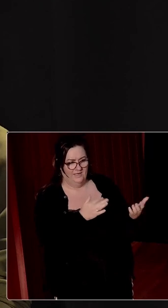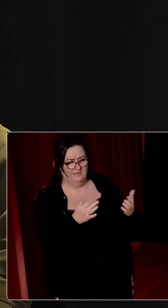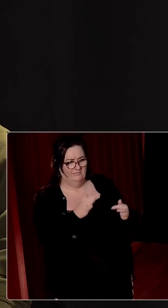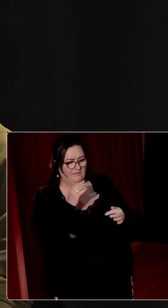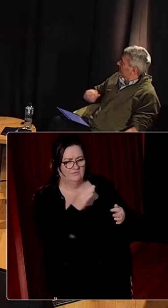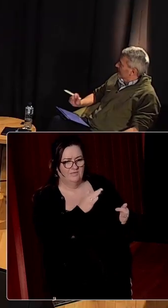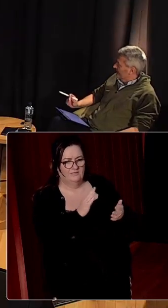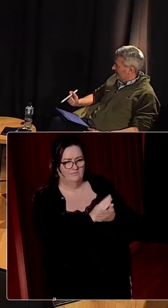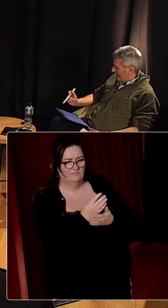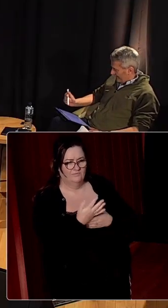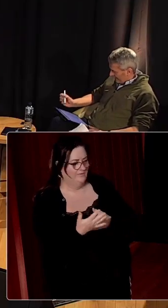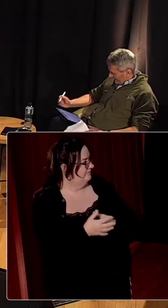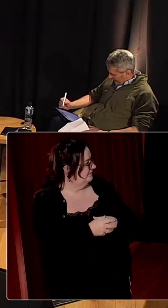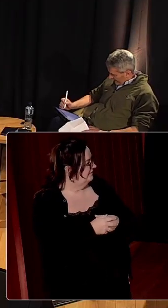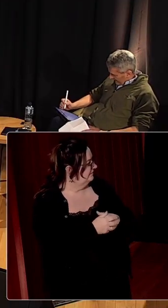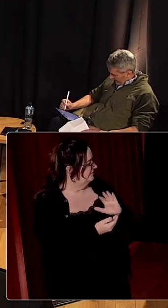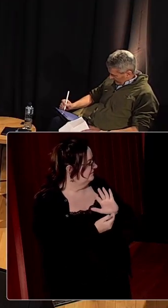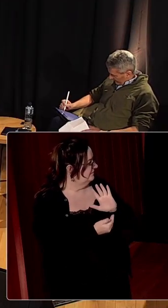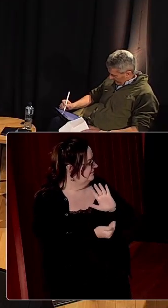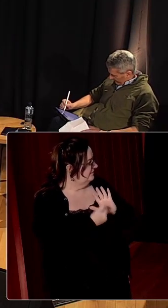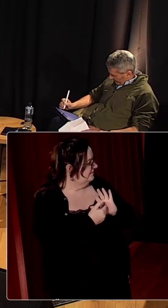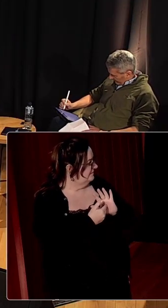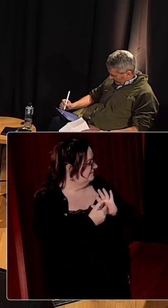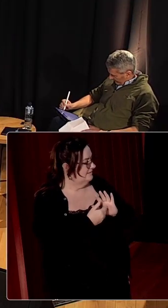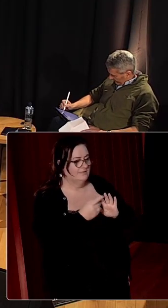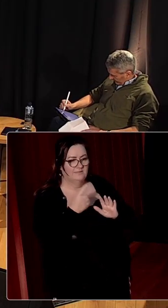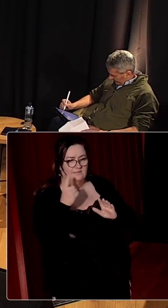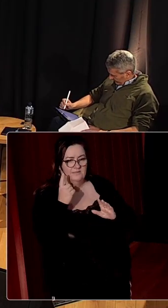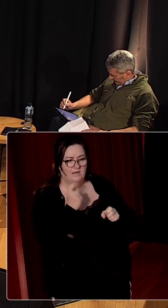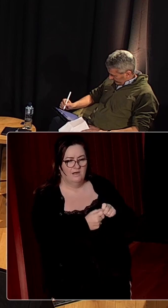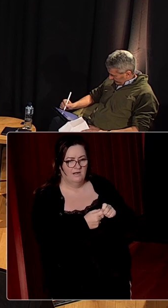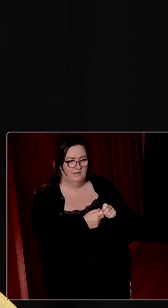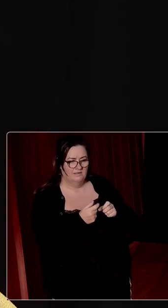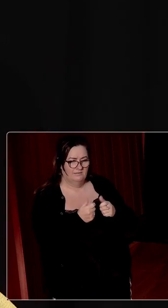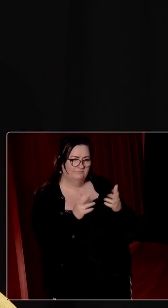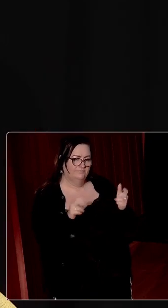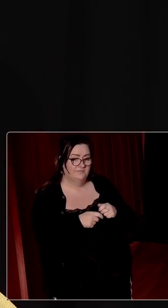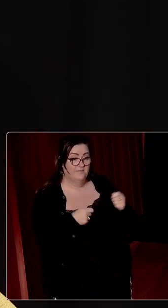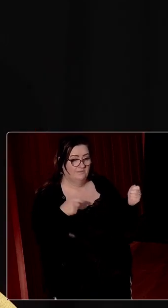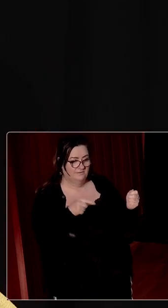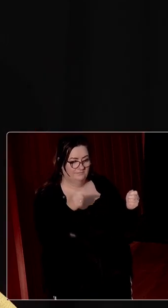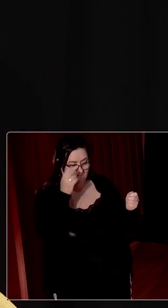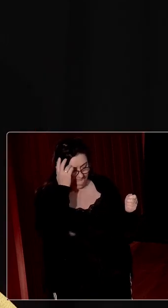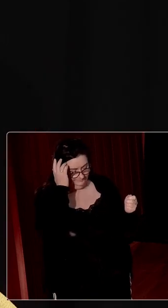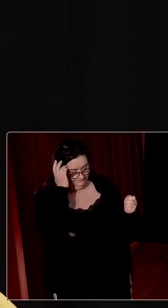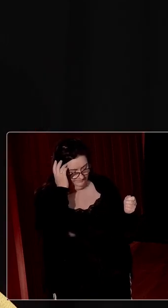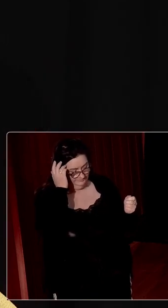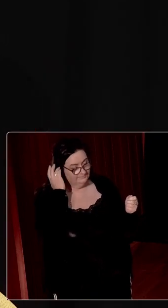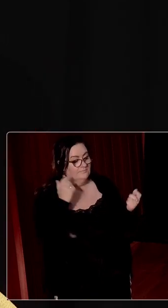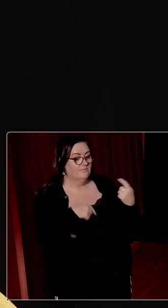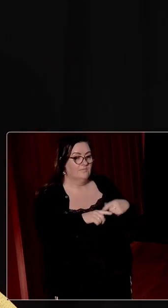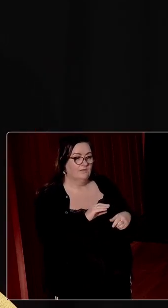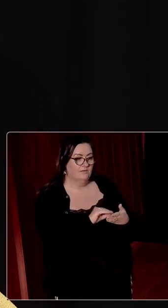1945? To a degree it did. It's very hard to measure that. And we have to acknowledge the